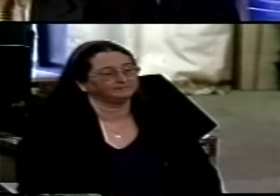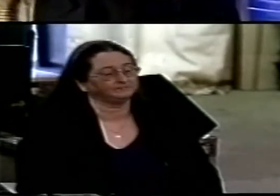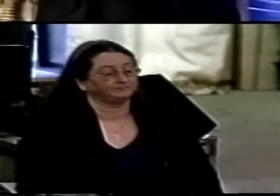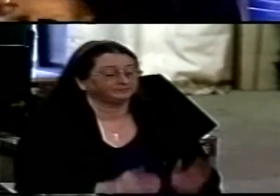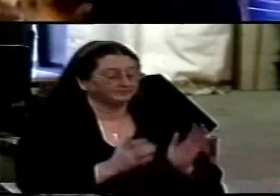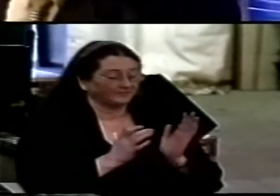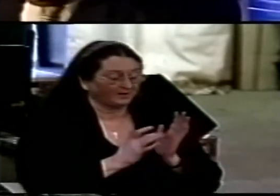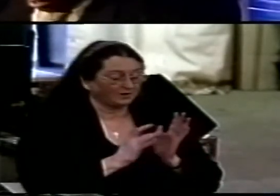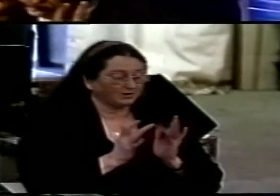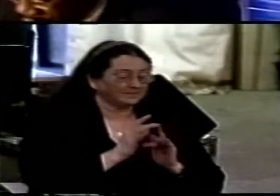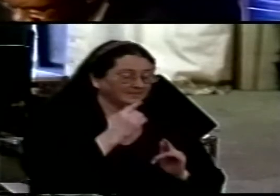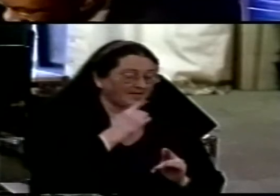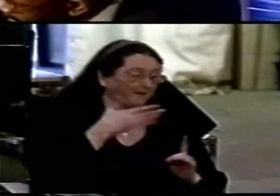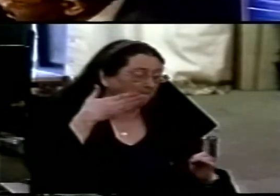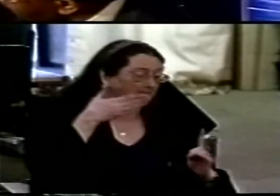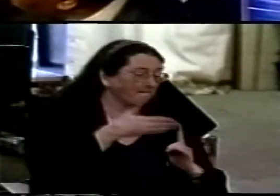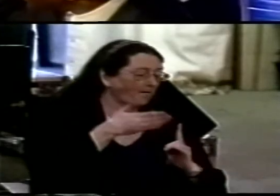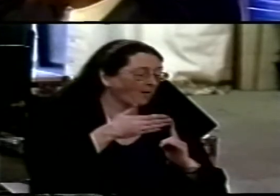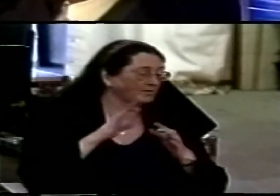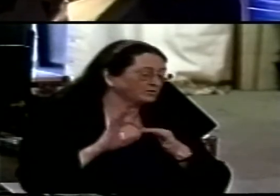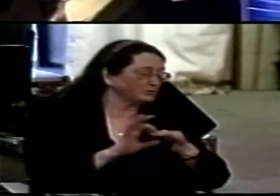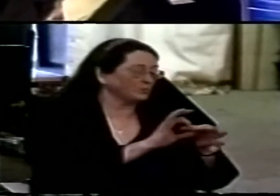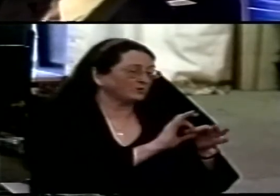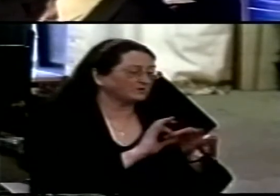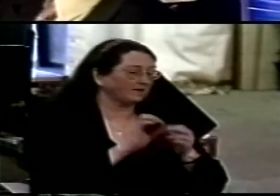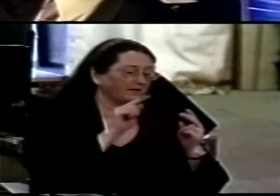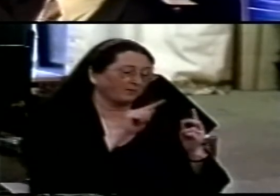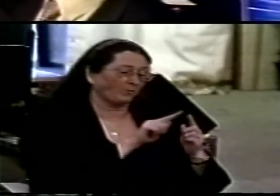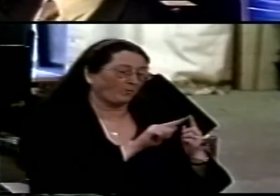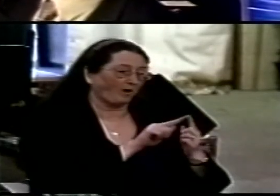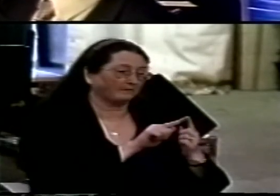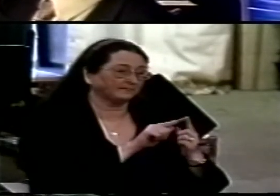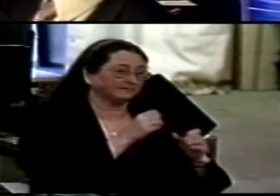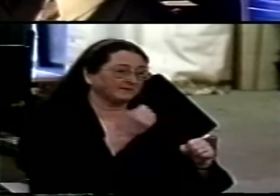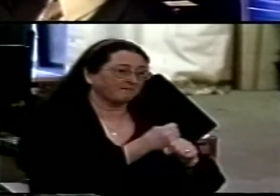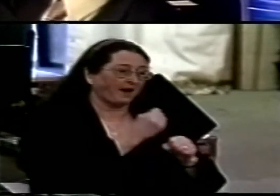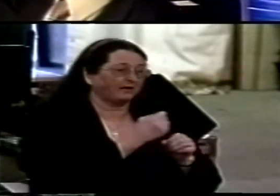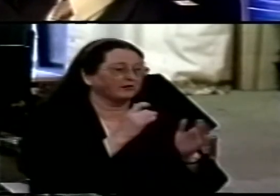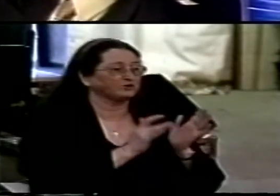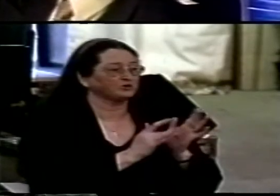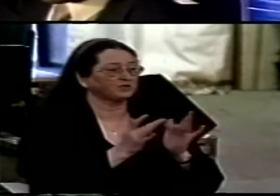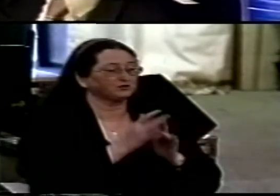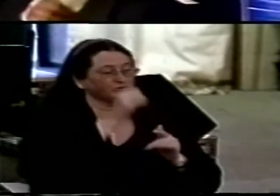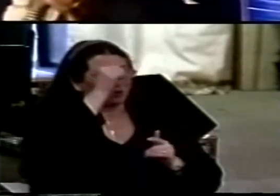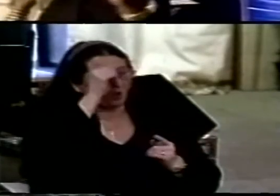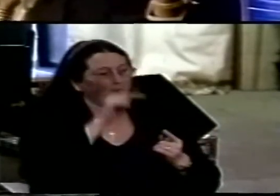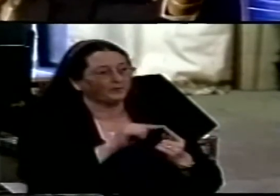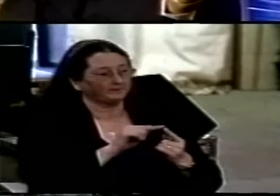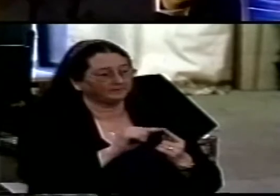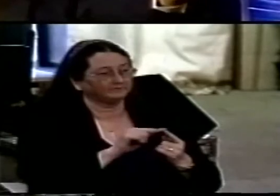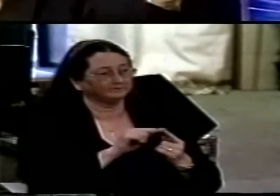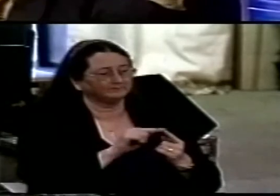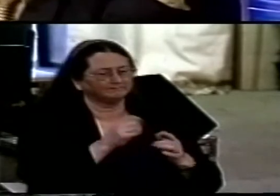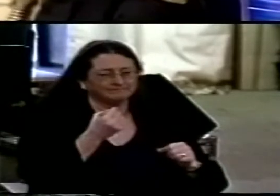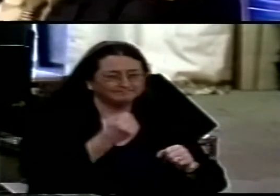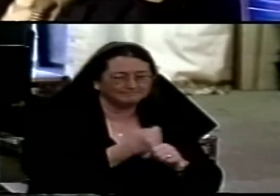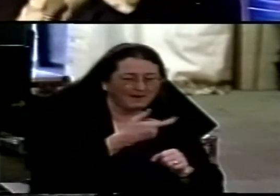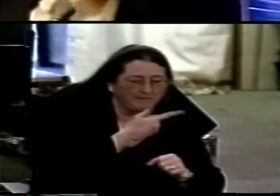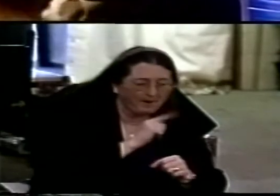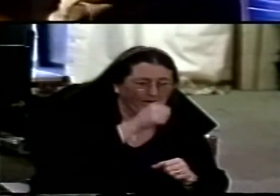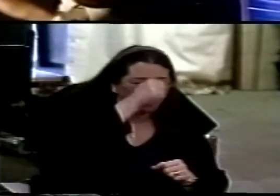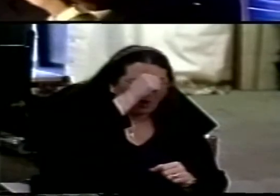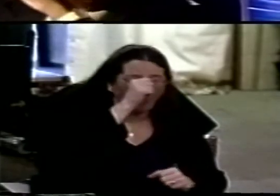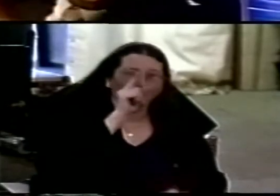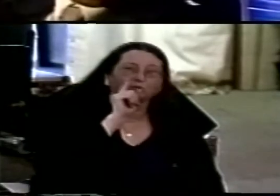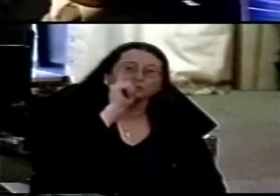that the purpose of the unity is twofold it is one to make Jesus know to make others know that God